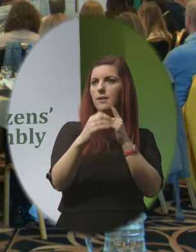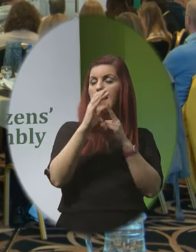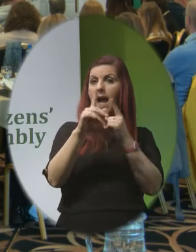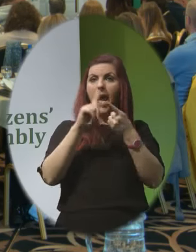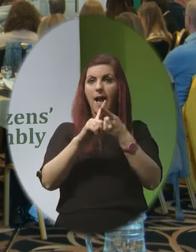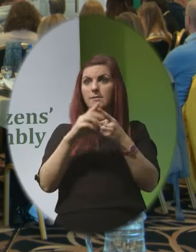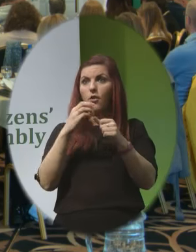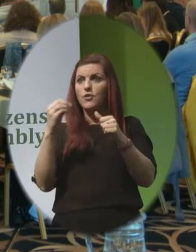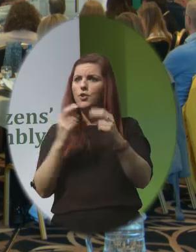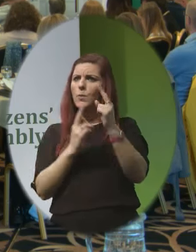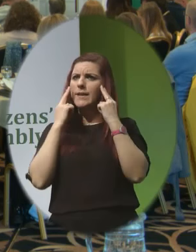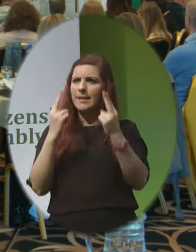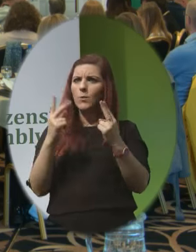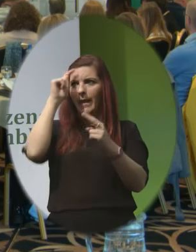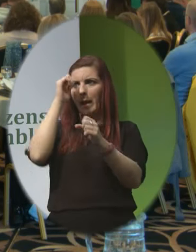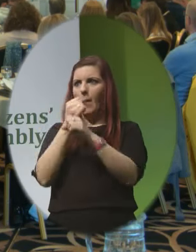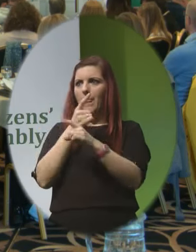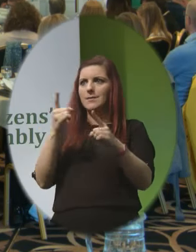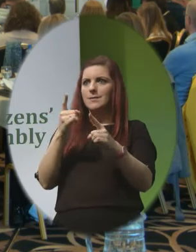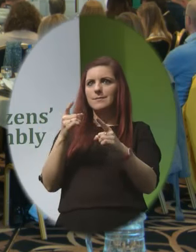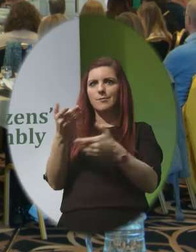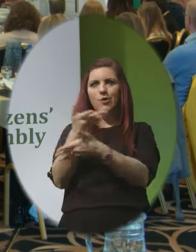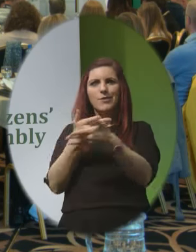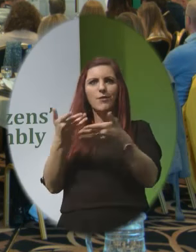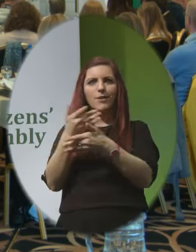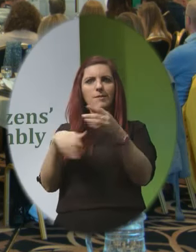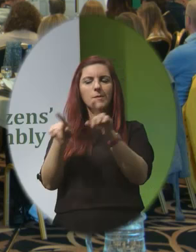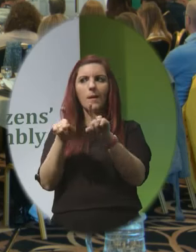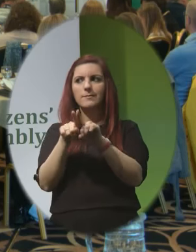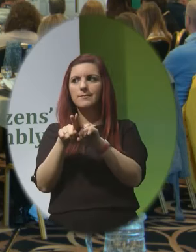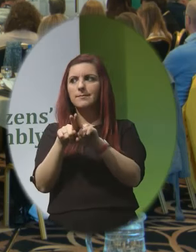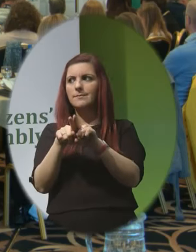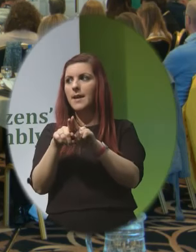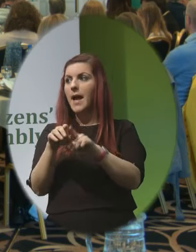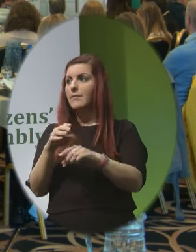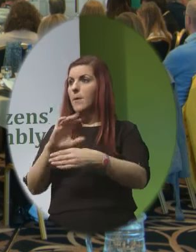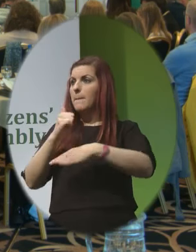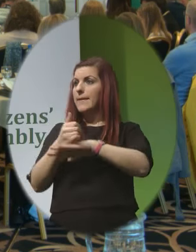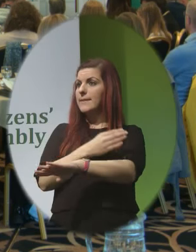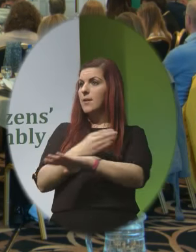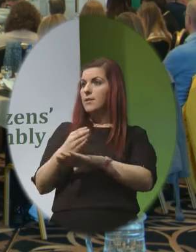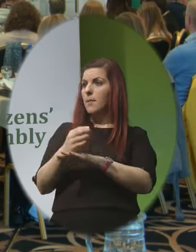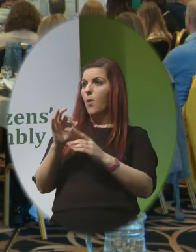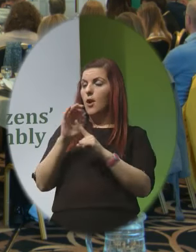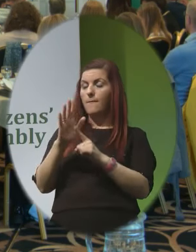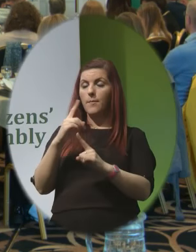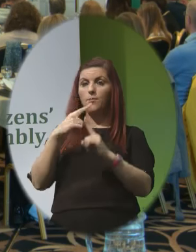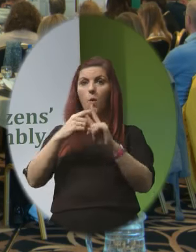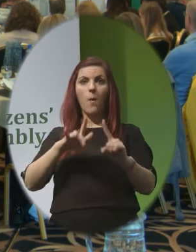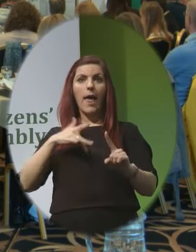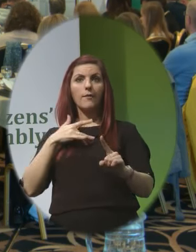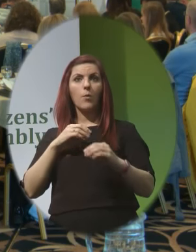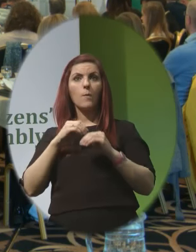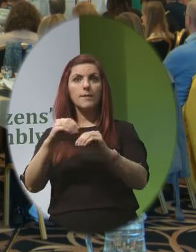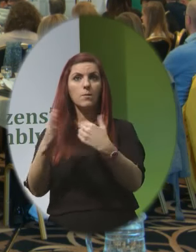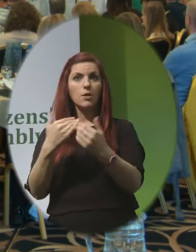by the Assembly The basic starting point of the pro-life movement Is that the unborn child is a human being And